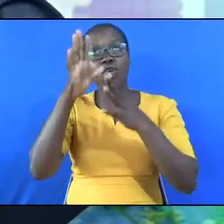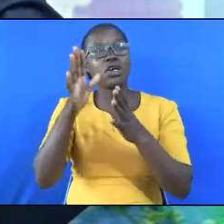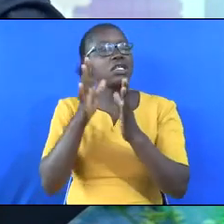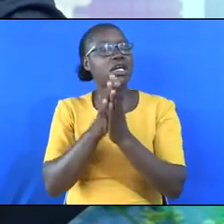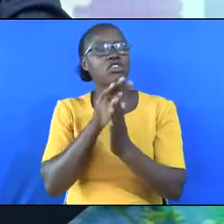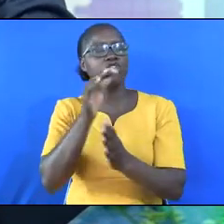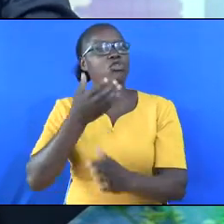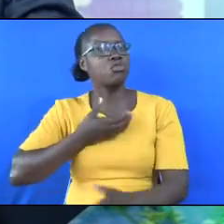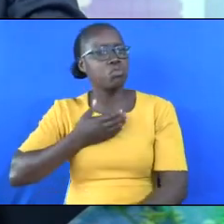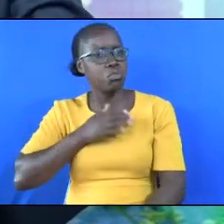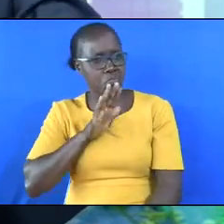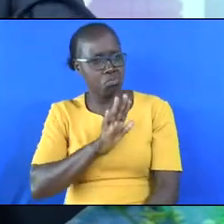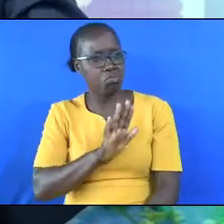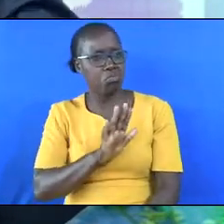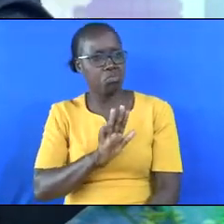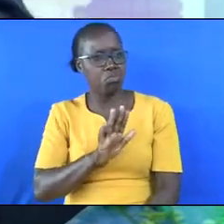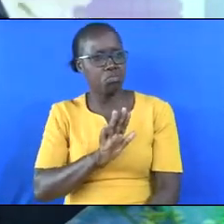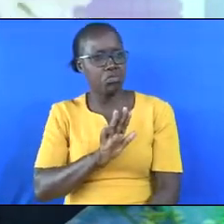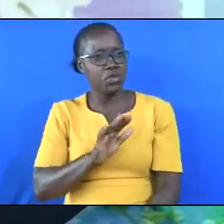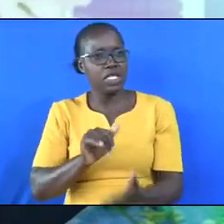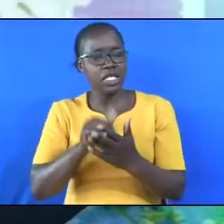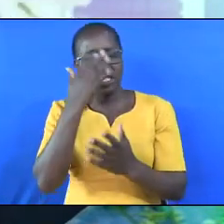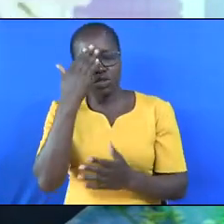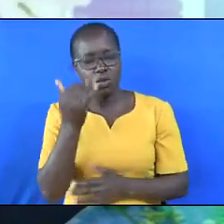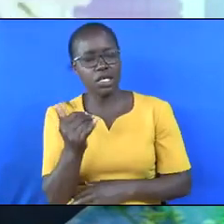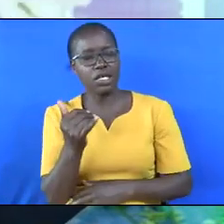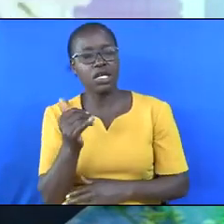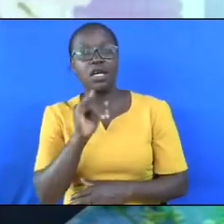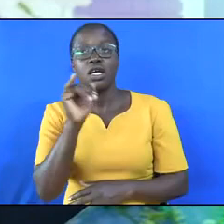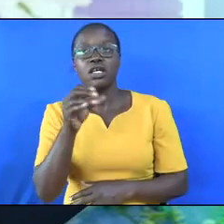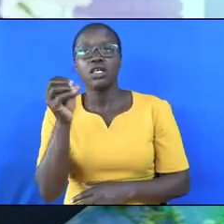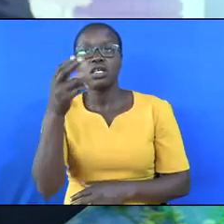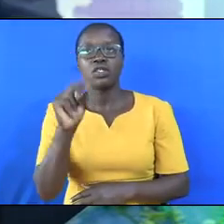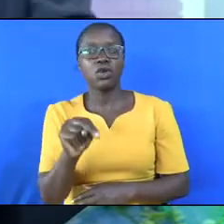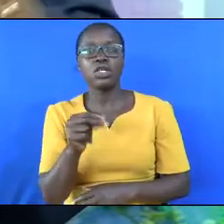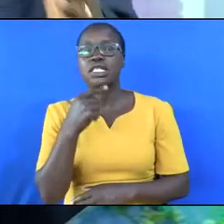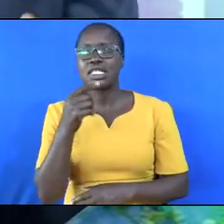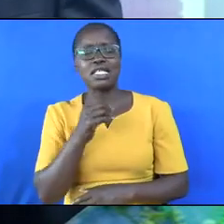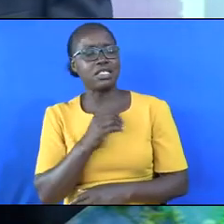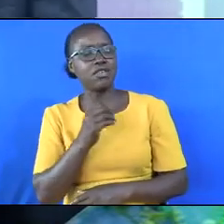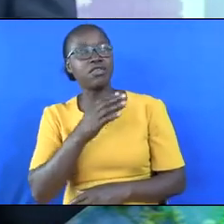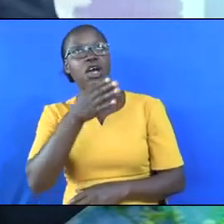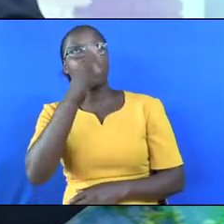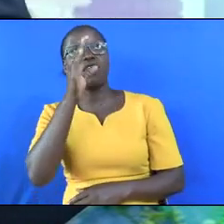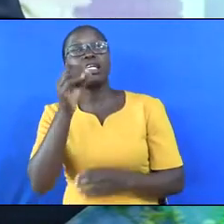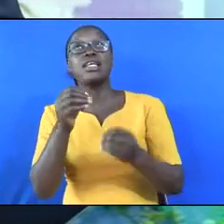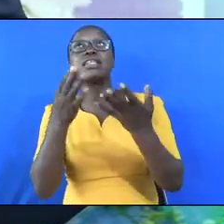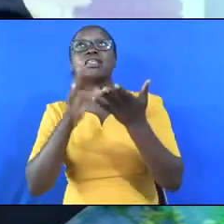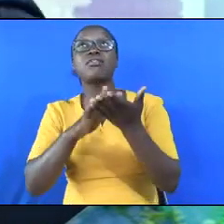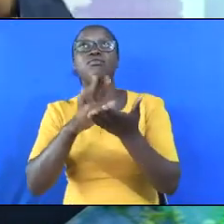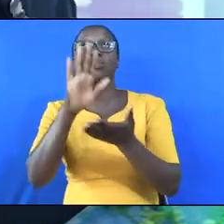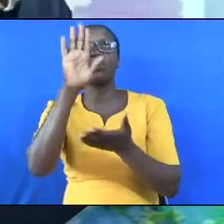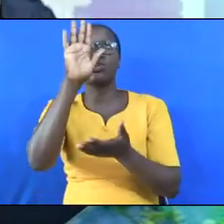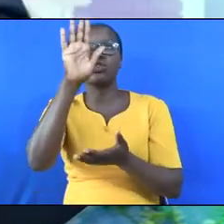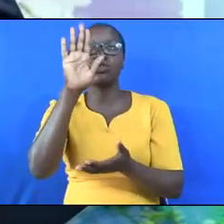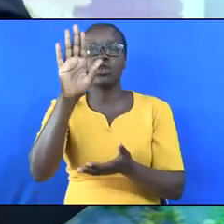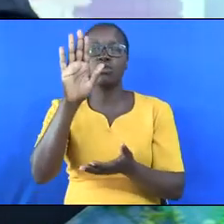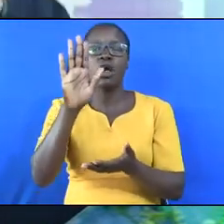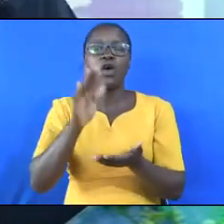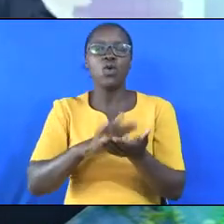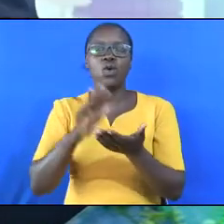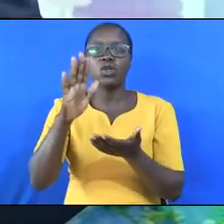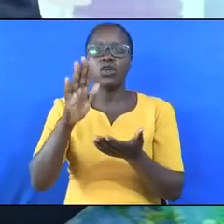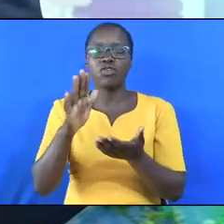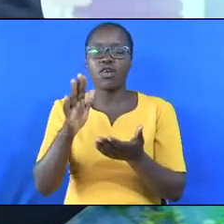you are not your own? That's why John writes, fear God and give glory unto him. We glorify